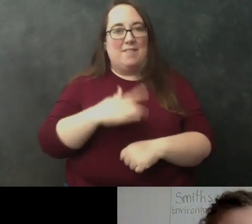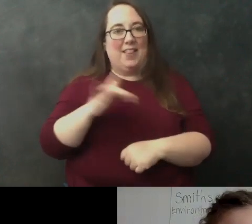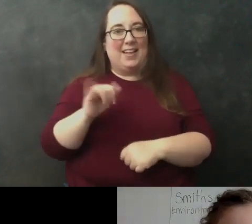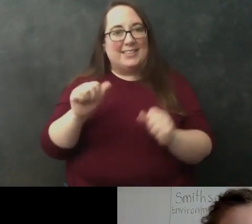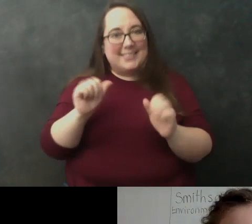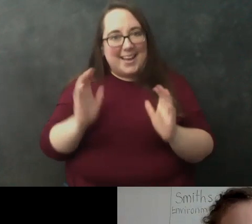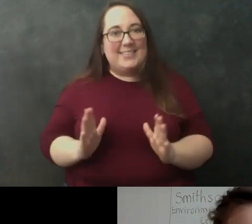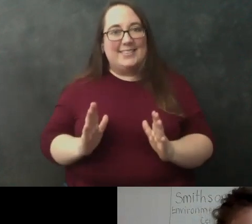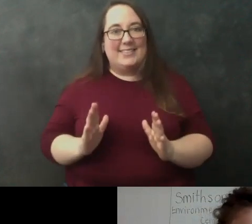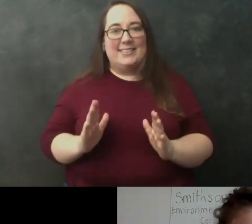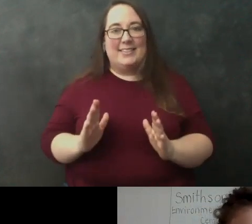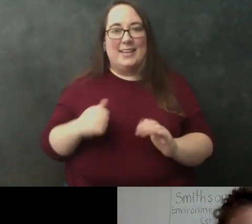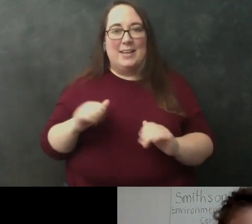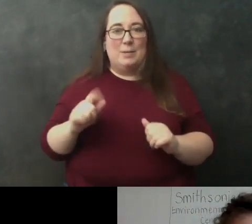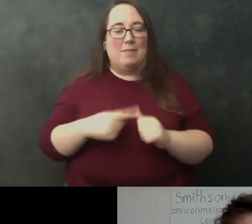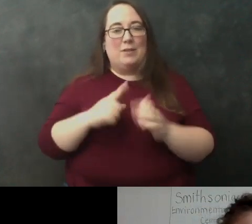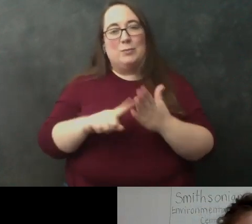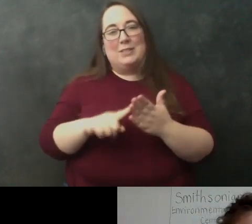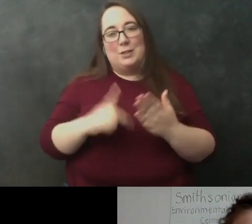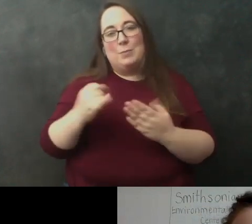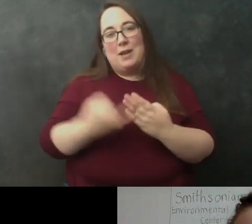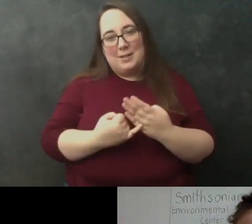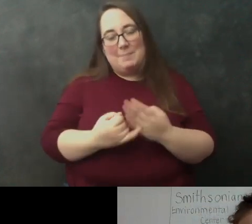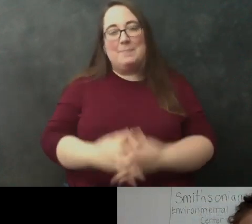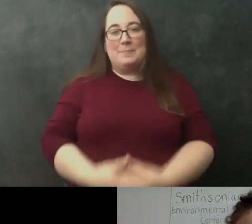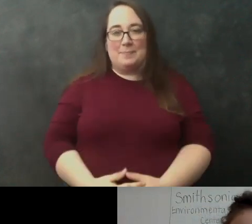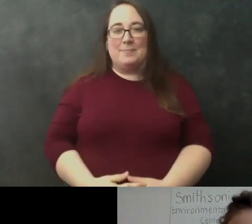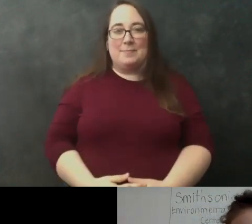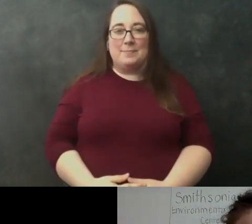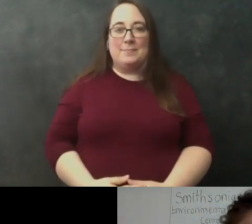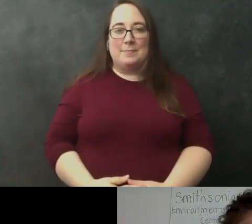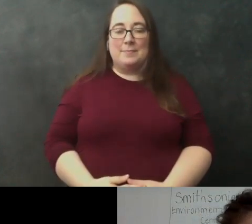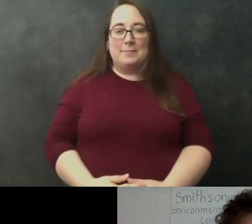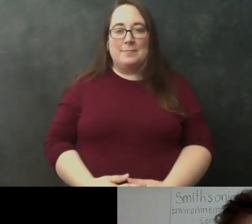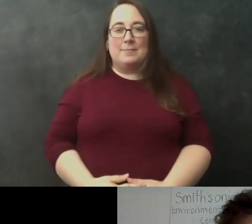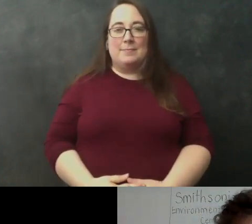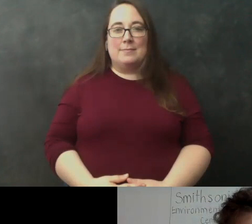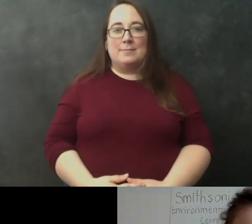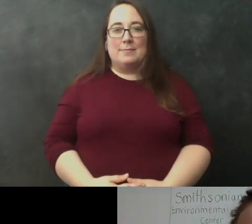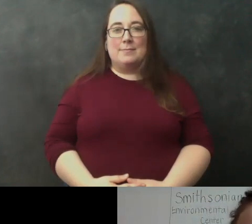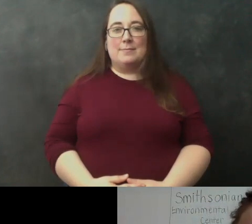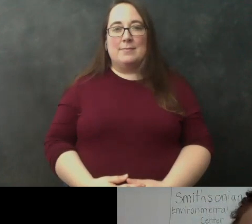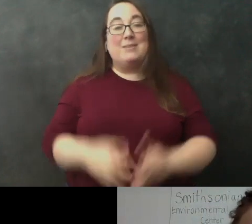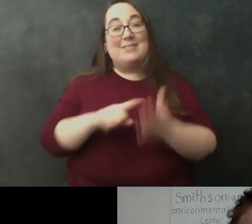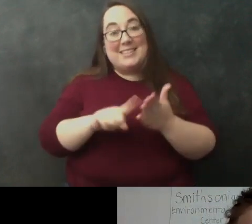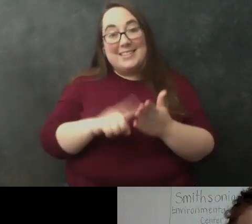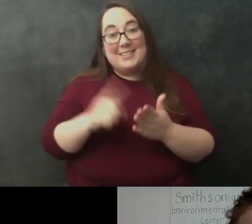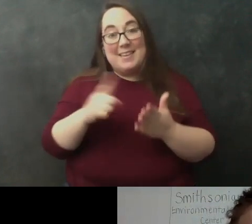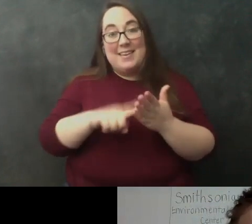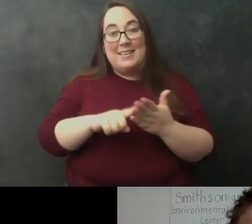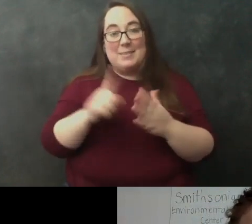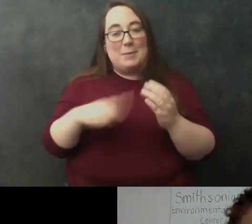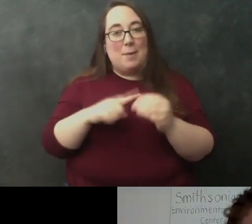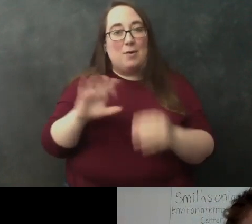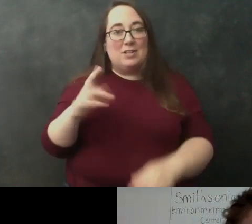when i did my my first research project um where i was investigating something and um i was actually investigating something about the chesapeake